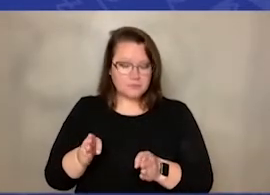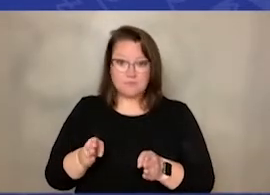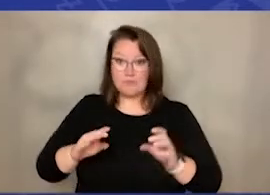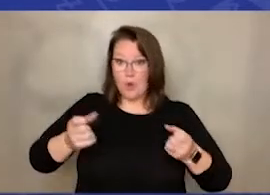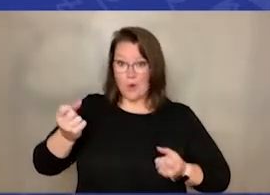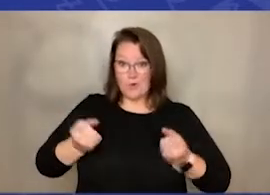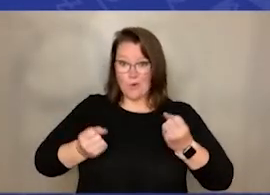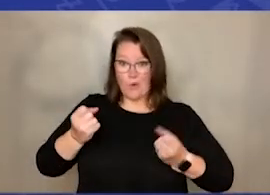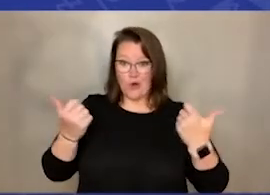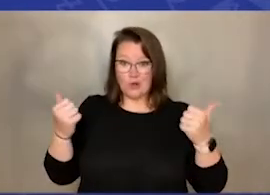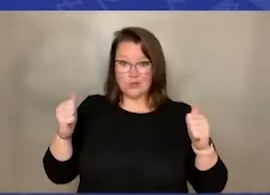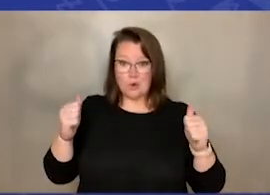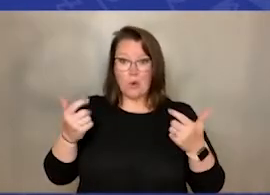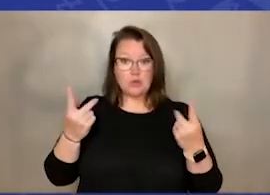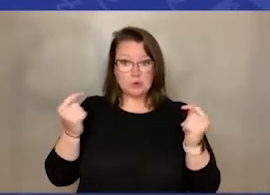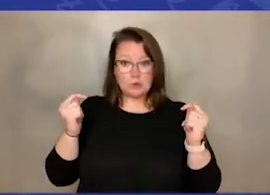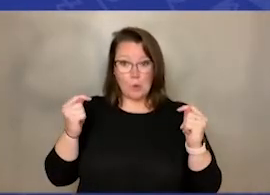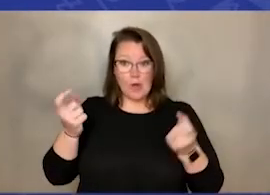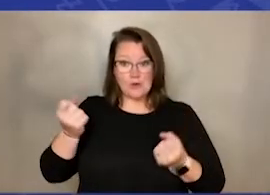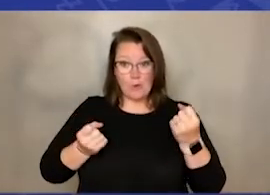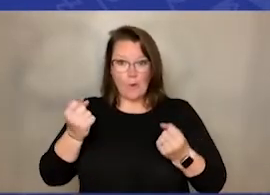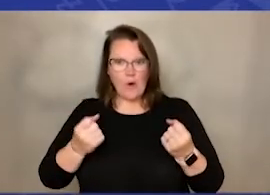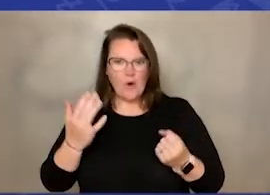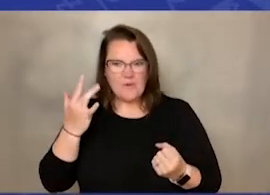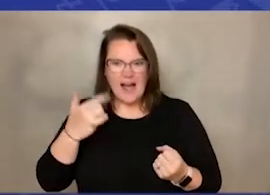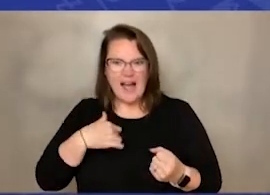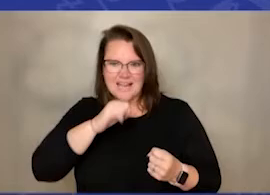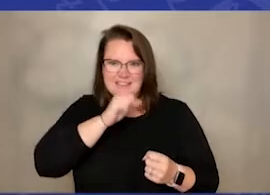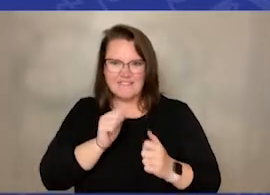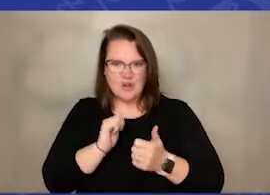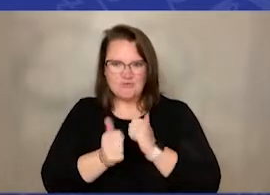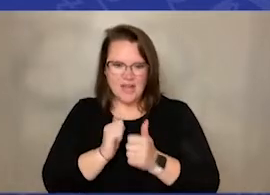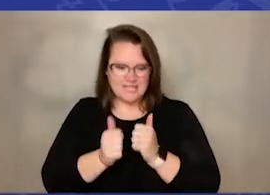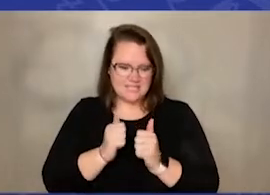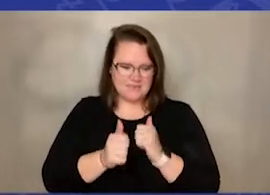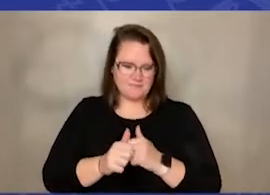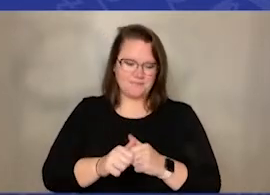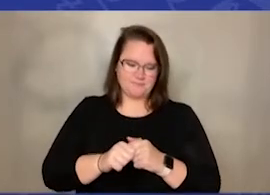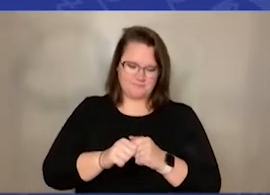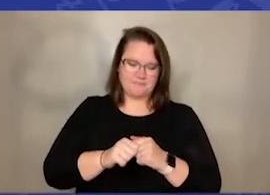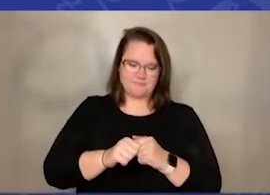like this because I love racing and sports cars. I also love to build Legos.